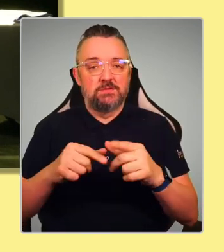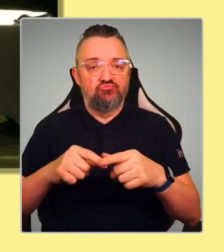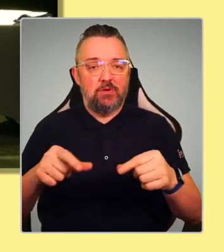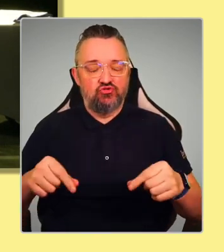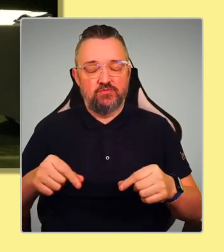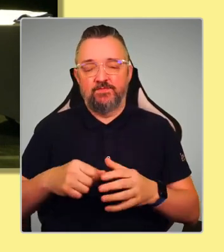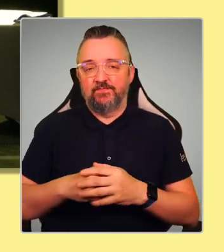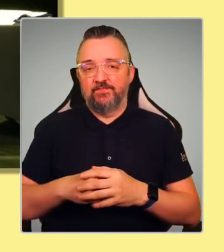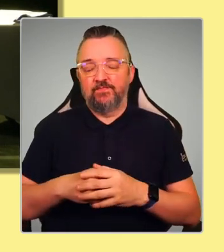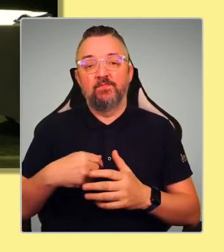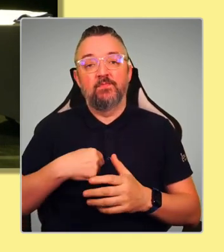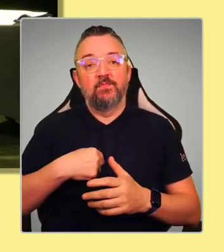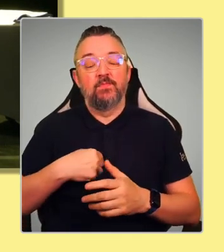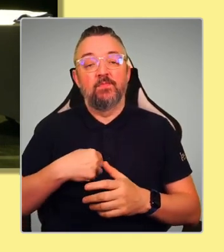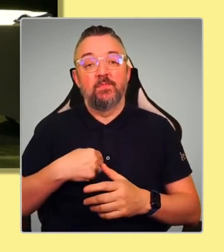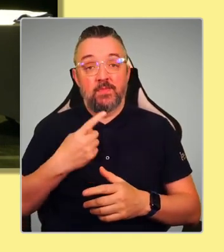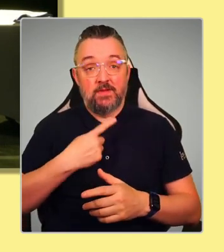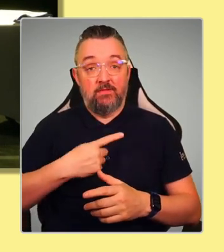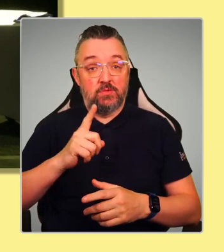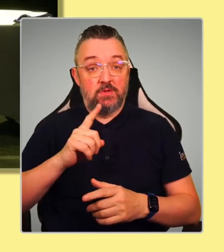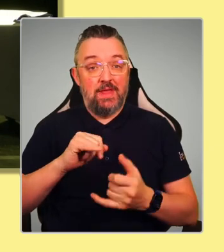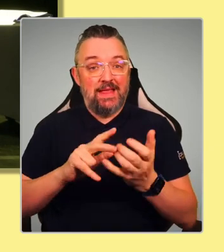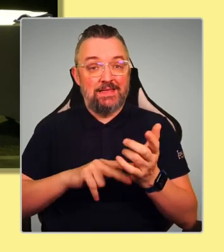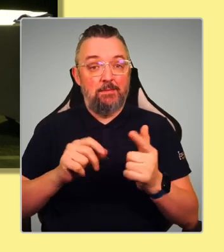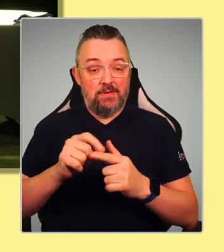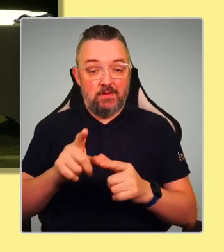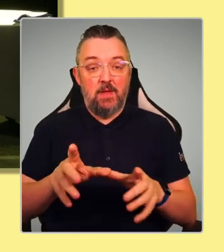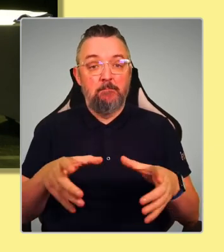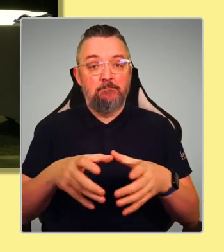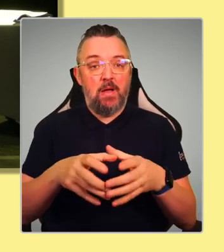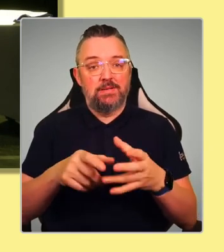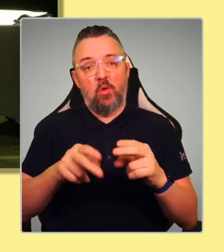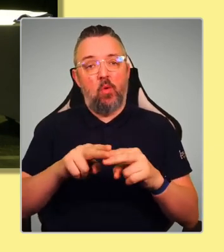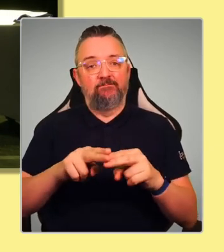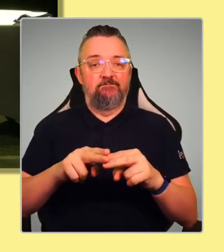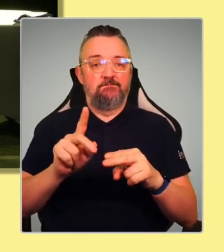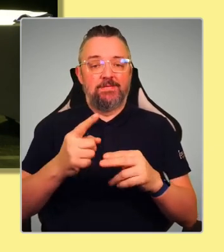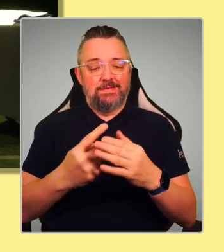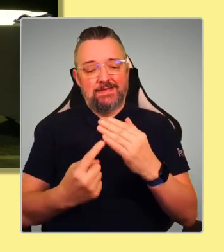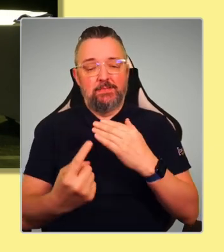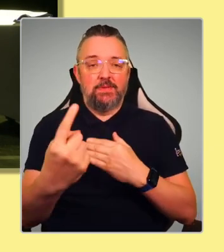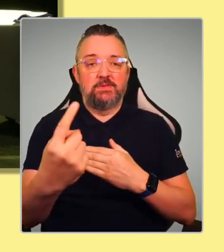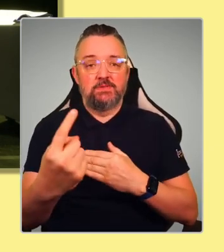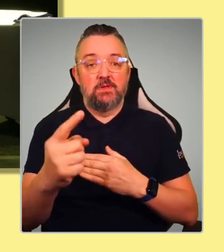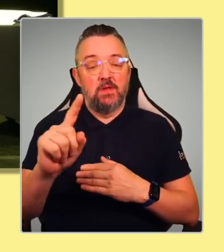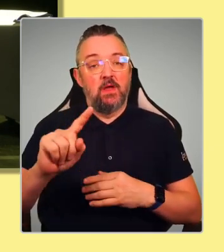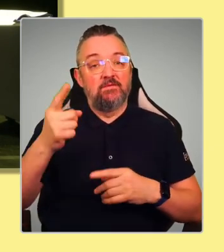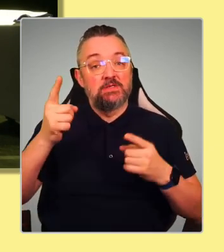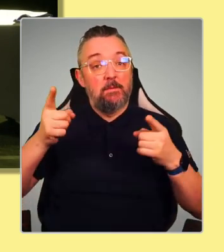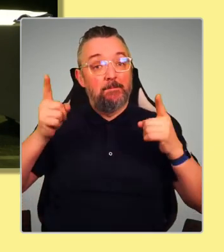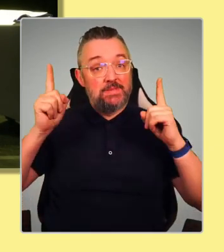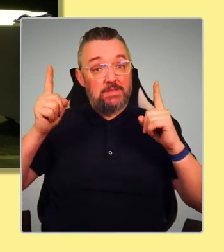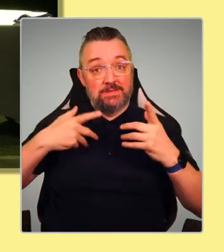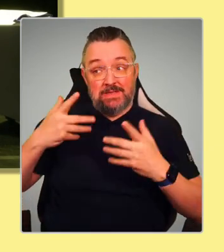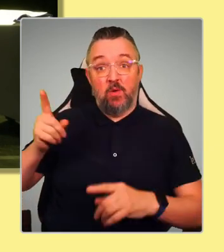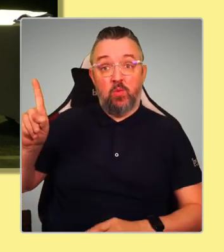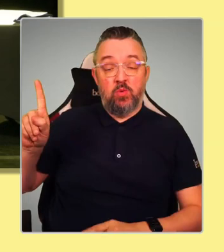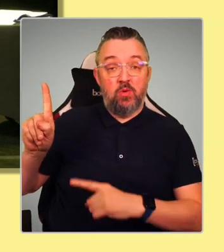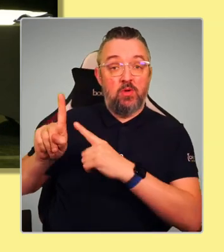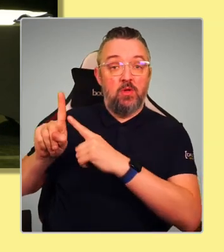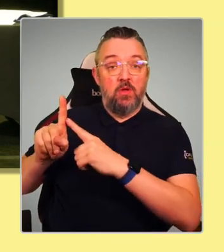fact that the SNP is the party of independence and the first minister that we currently have has won eight elections.